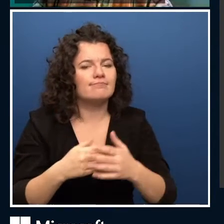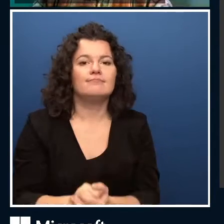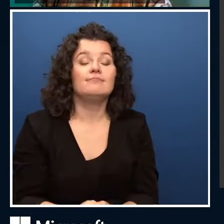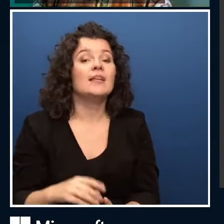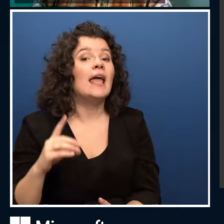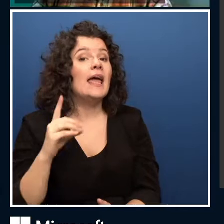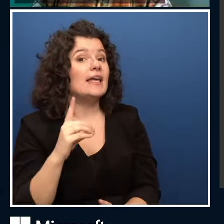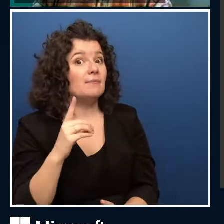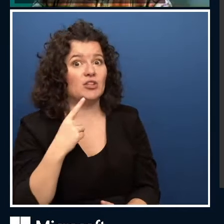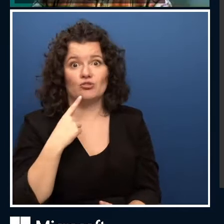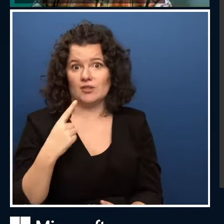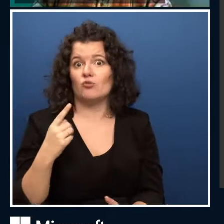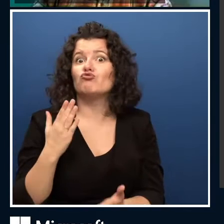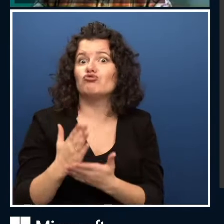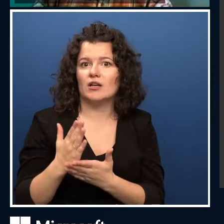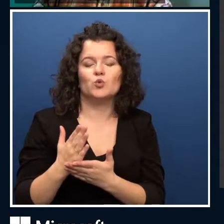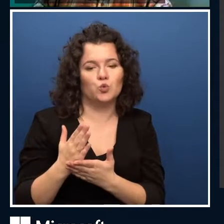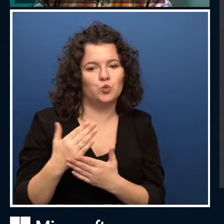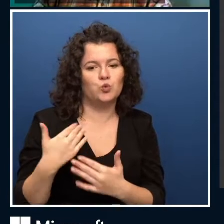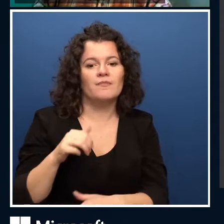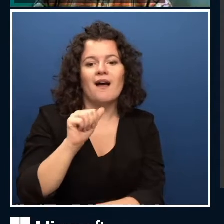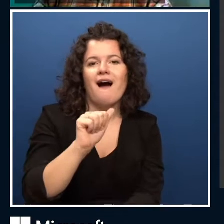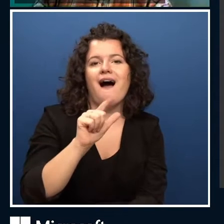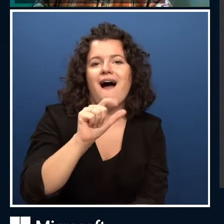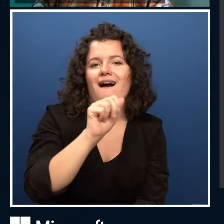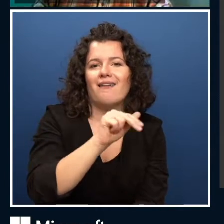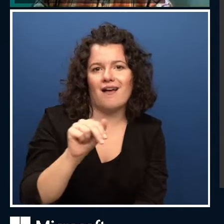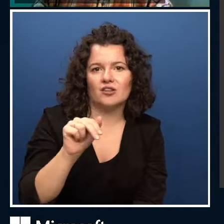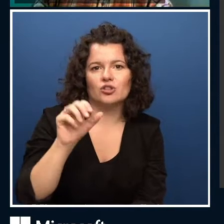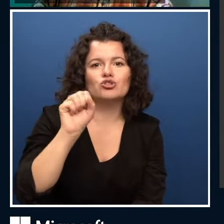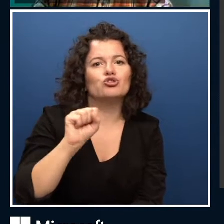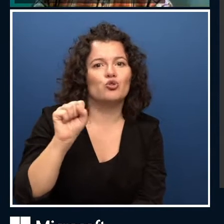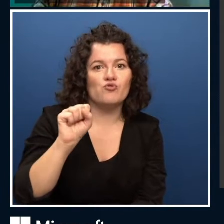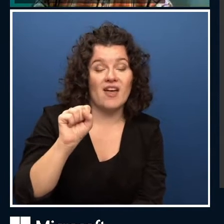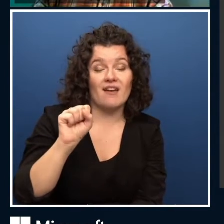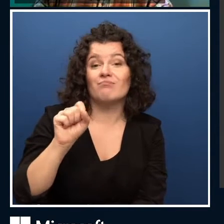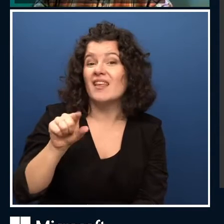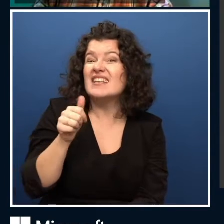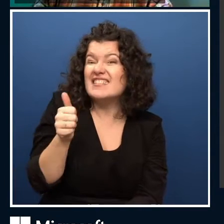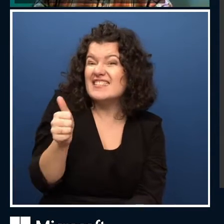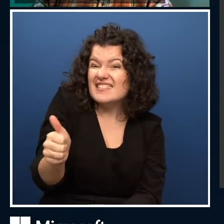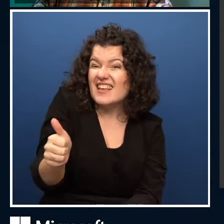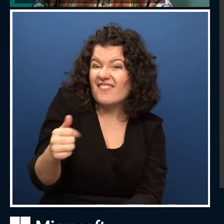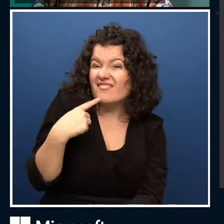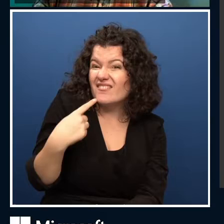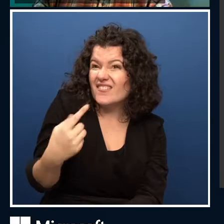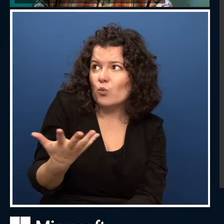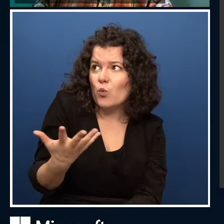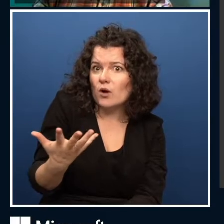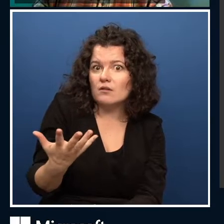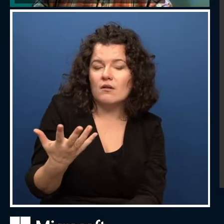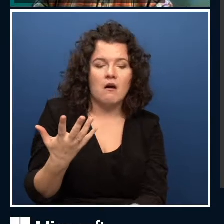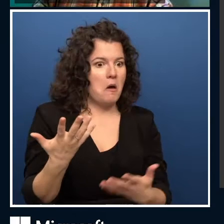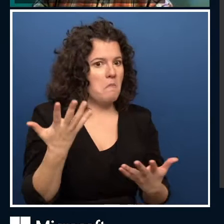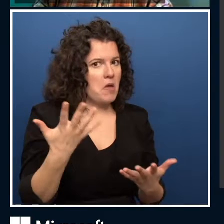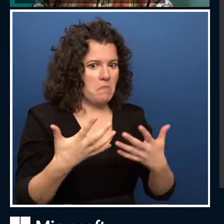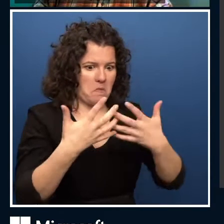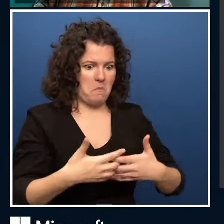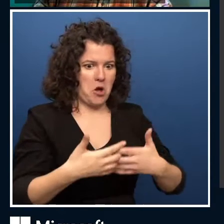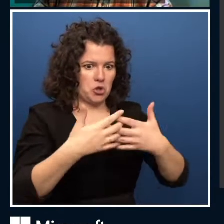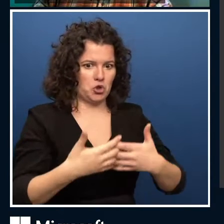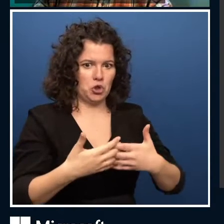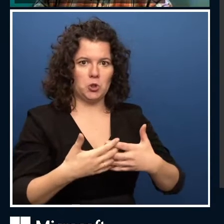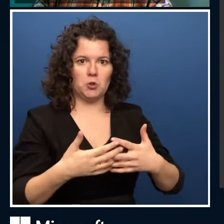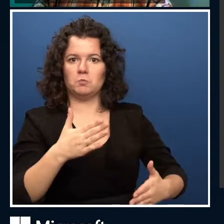name, Alan Turing. He speculated about the possibilities that creating machines that can think. That's